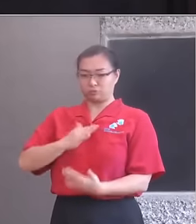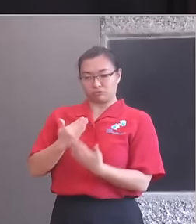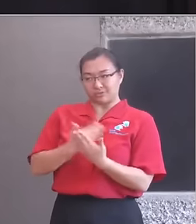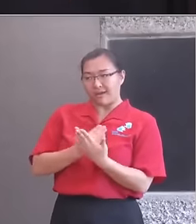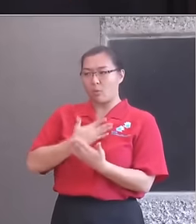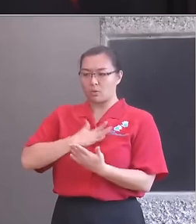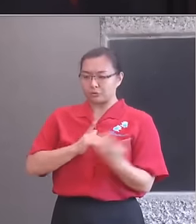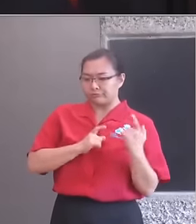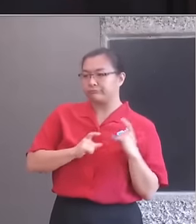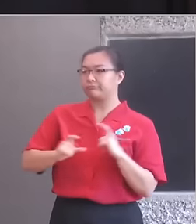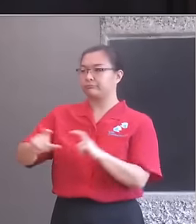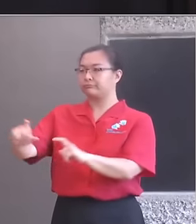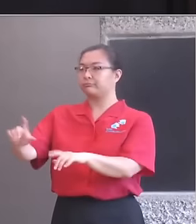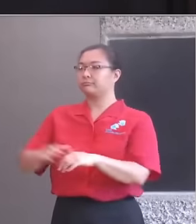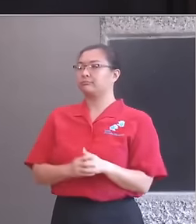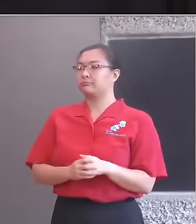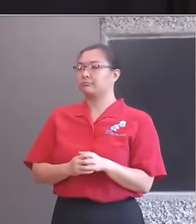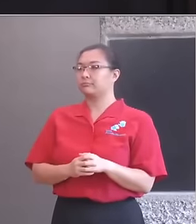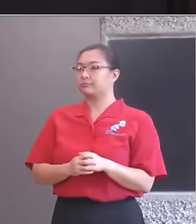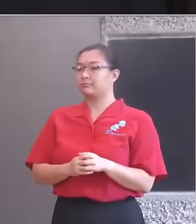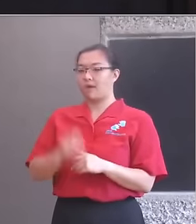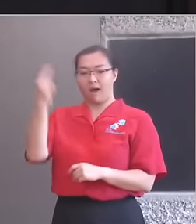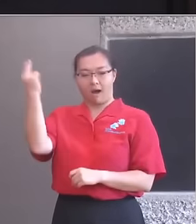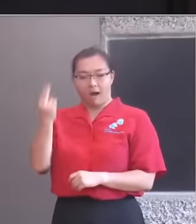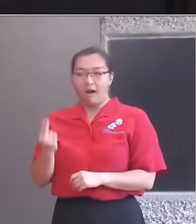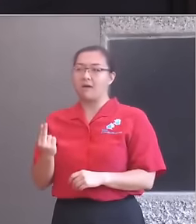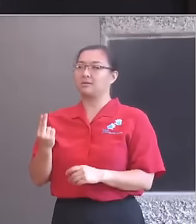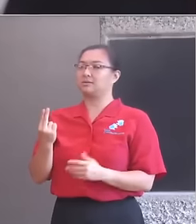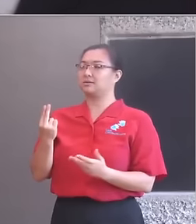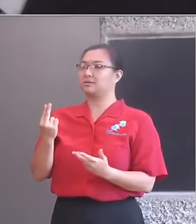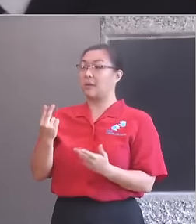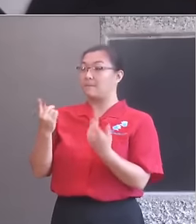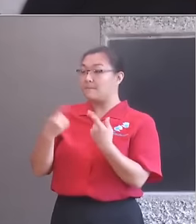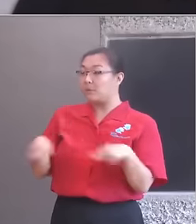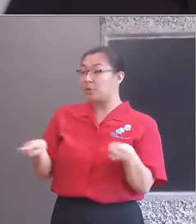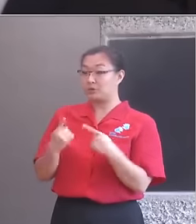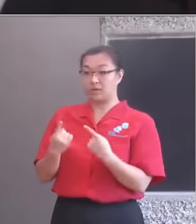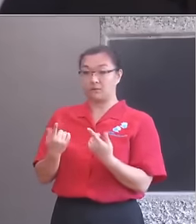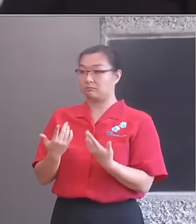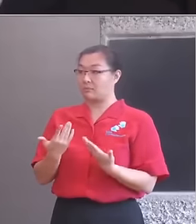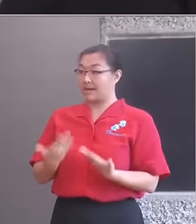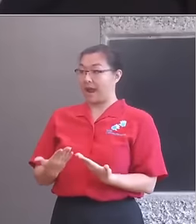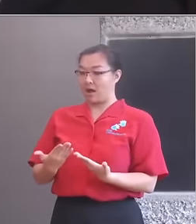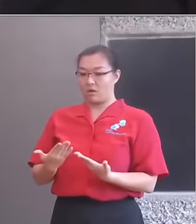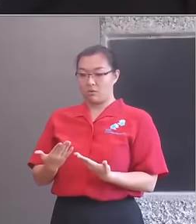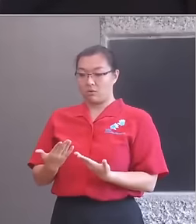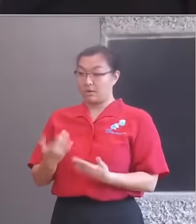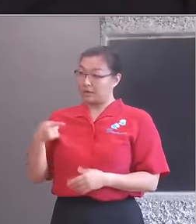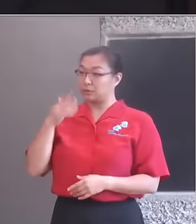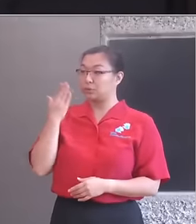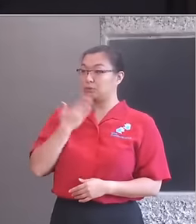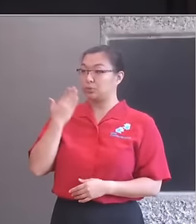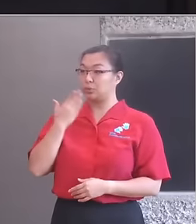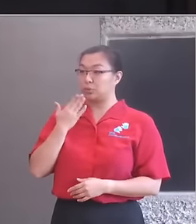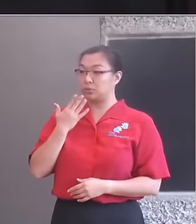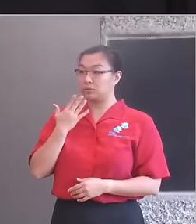replicating. Art and design and music are compulsory subjects for all children from the age of 5 to